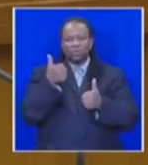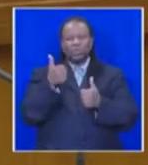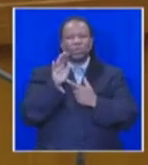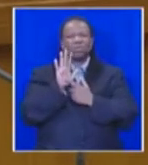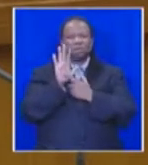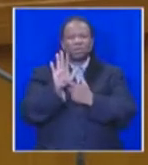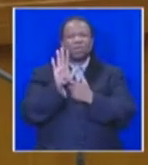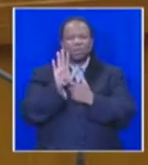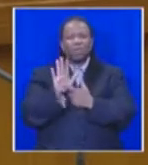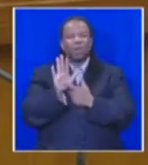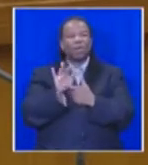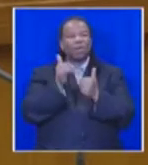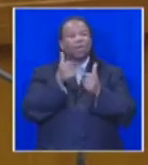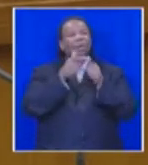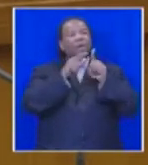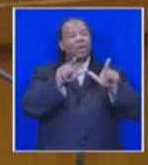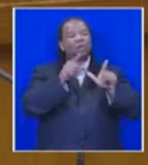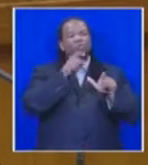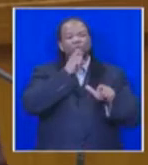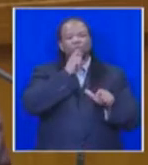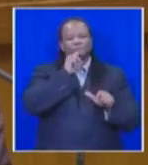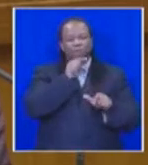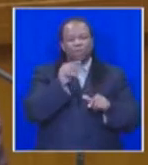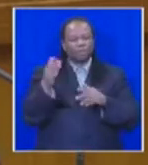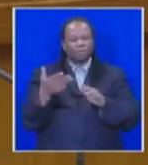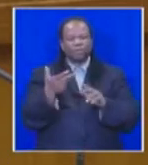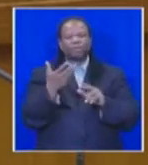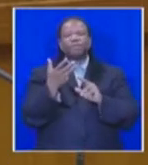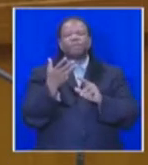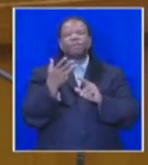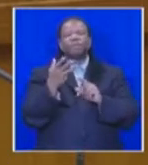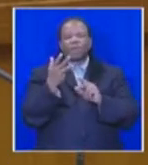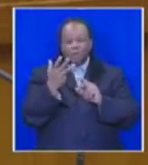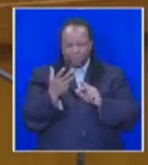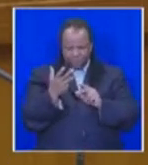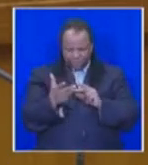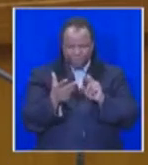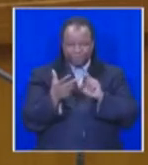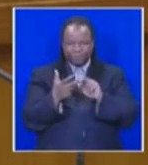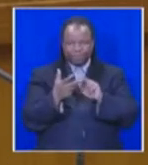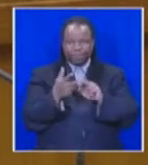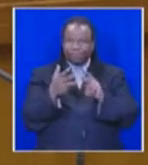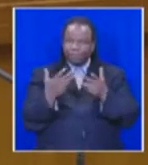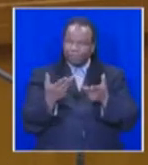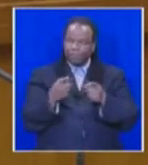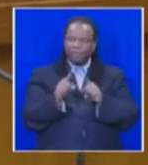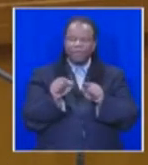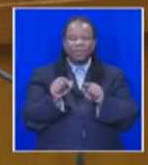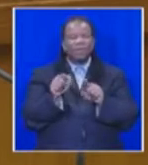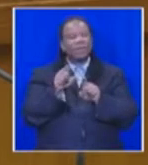but also with what we say. And eight, the agreement was to promote a culture of substantive